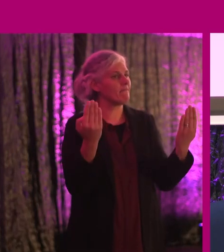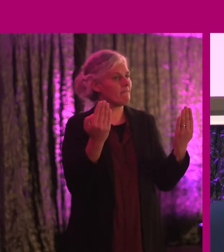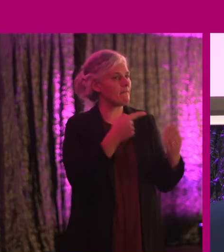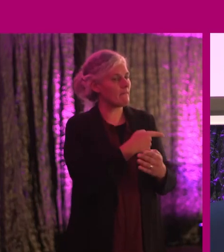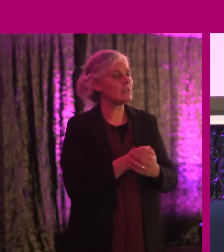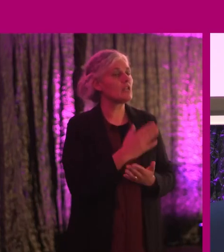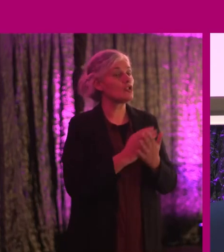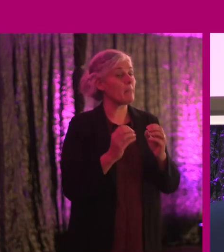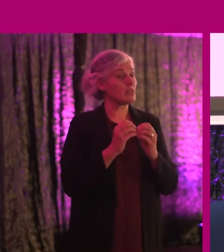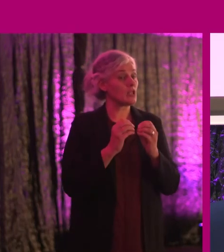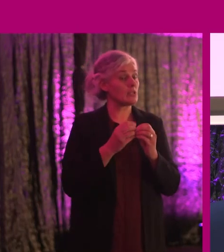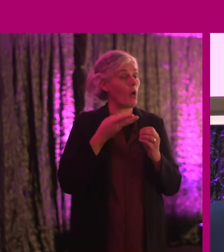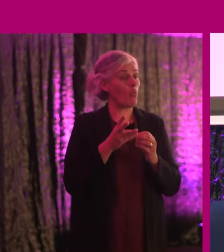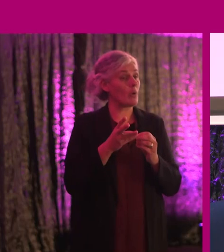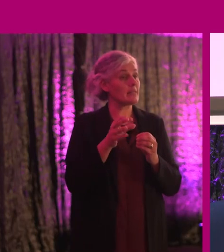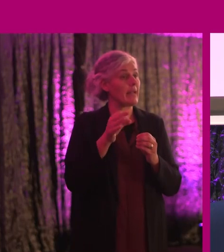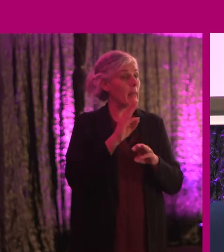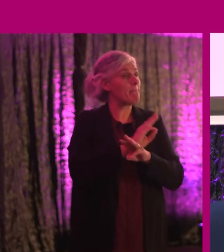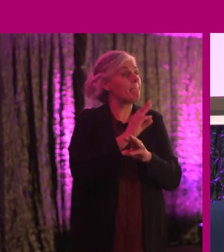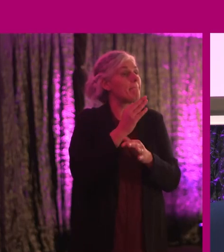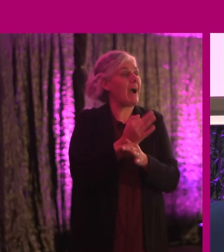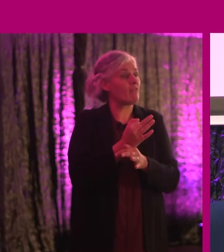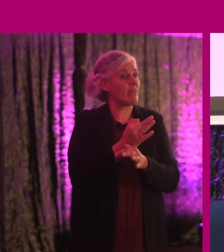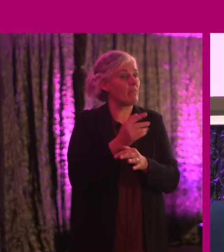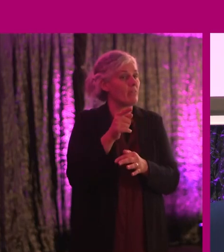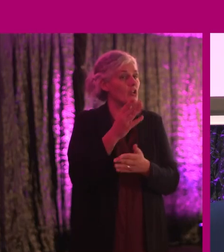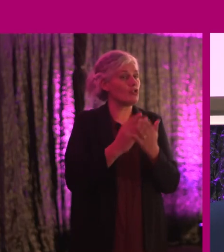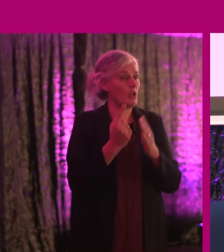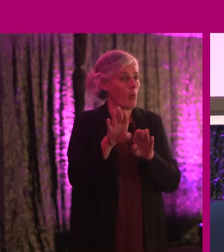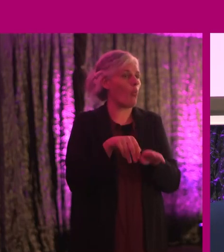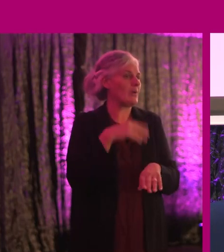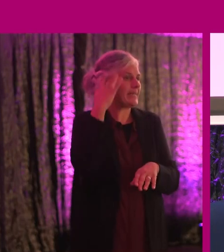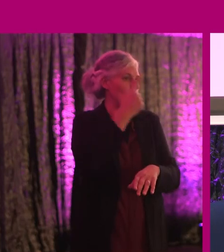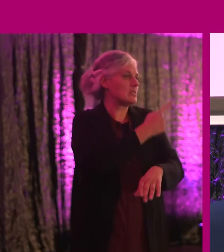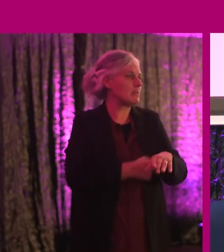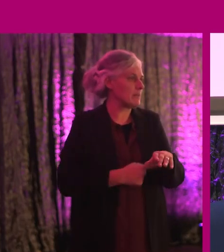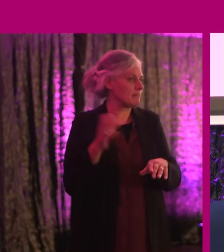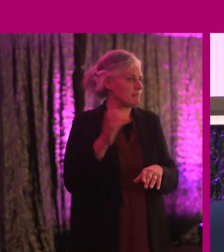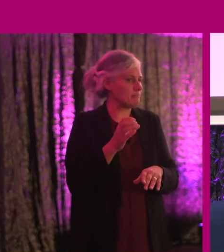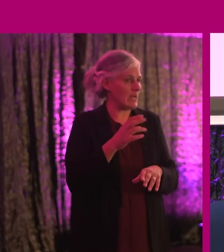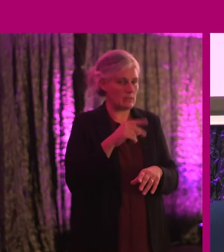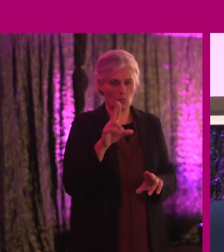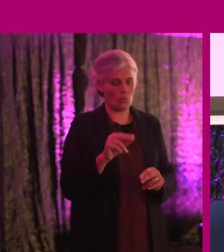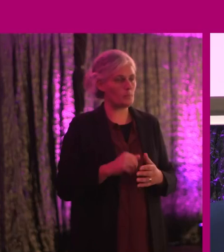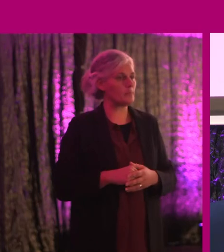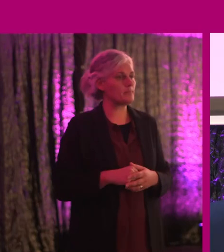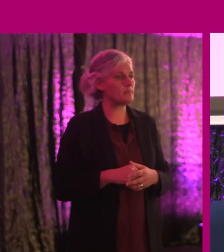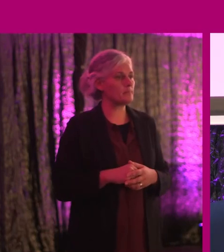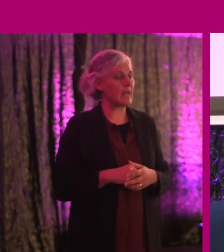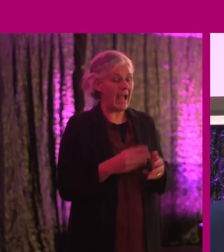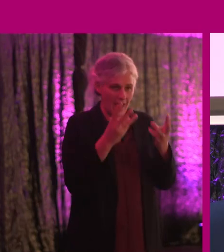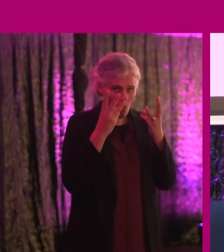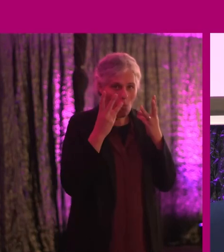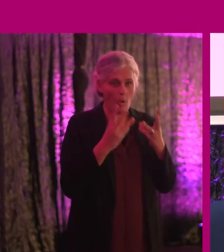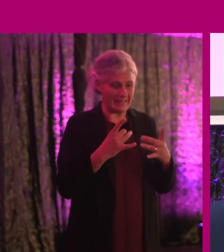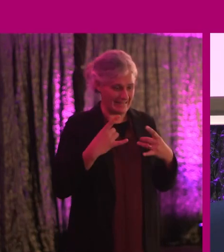suggested that I got a parent of somebody with intellectual disability. And I'm like, no, I want